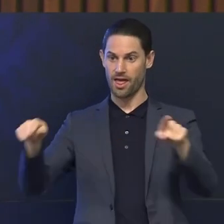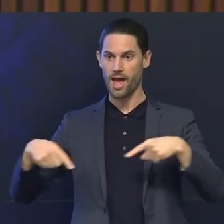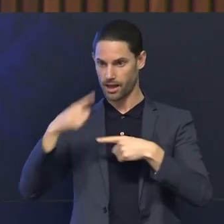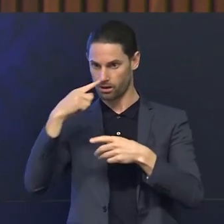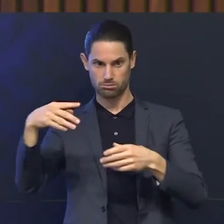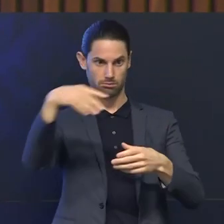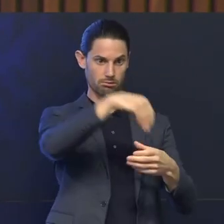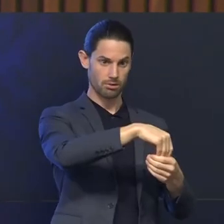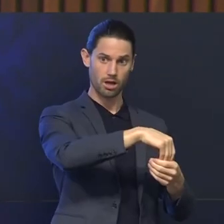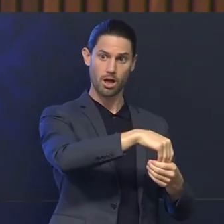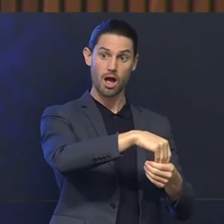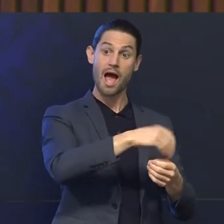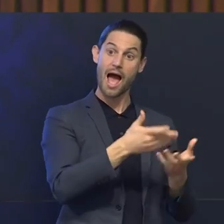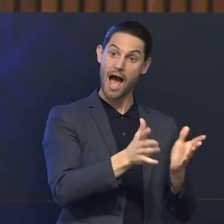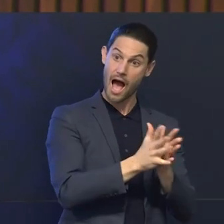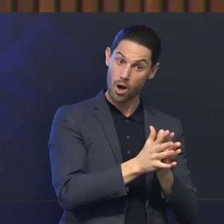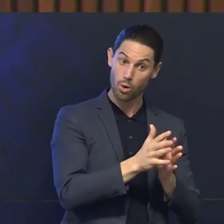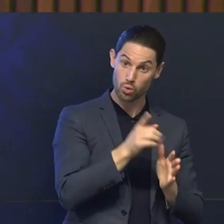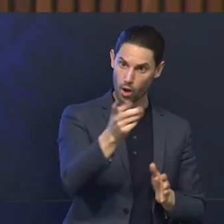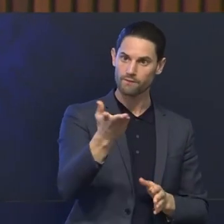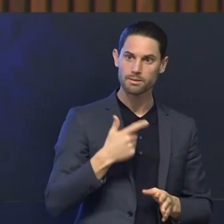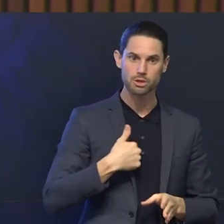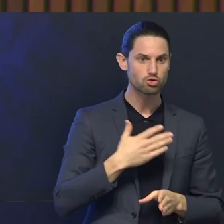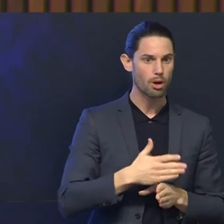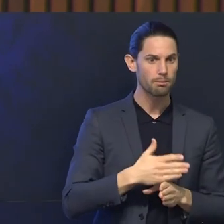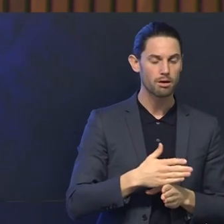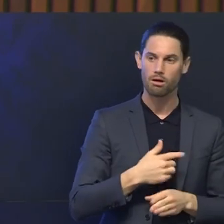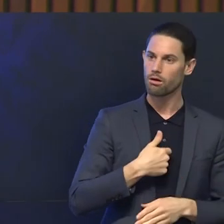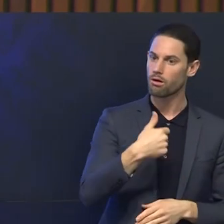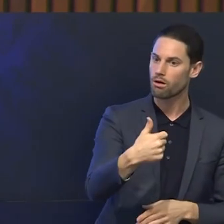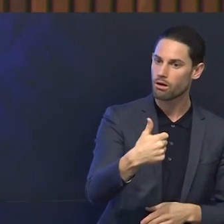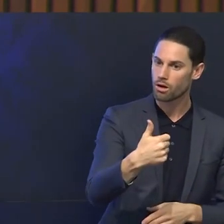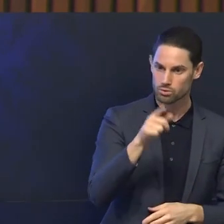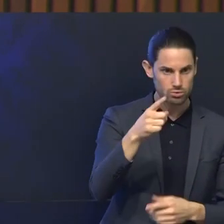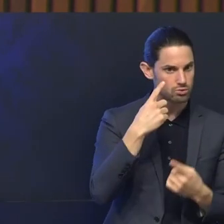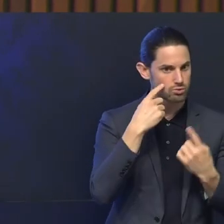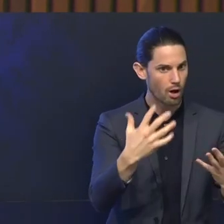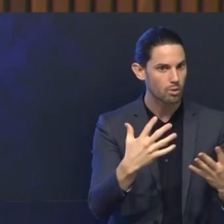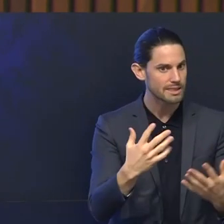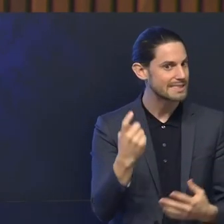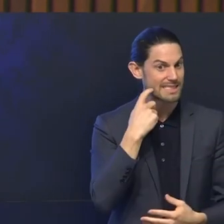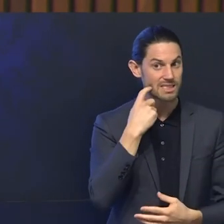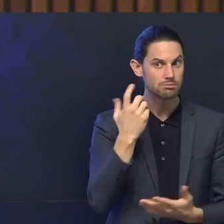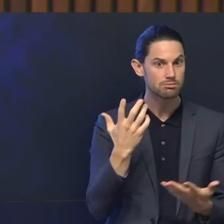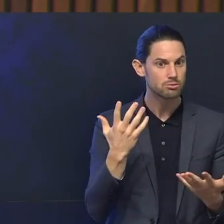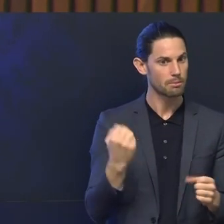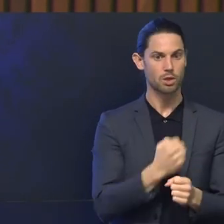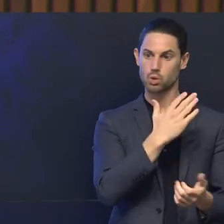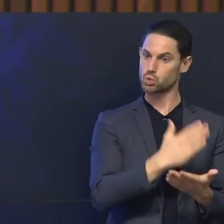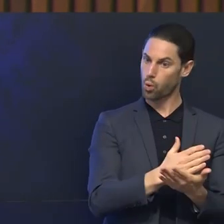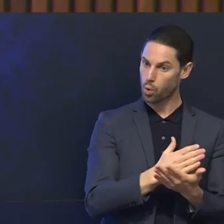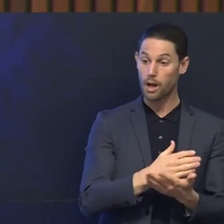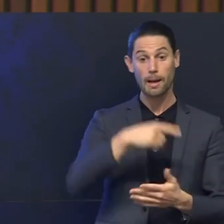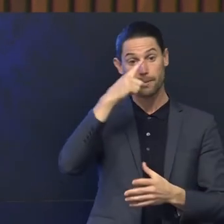that is, you offered me a job. You demonstrated just how easy it is to ensure the